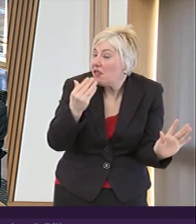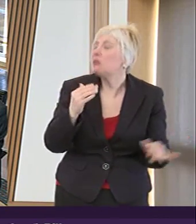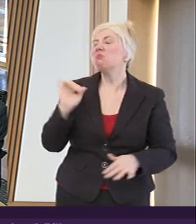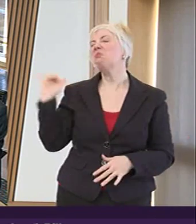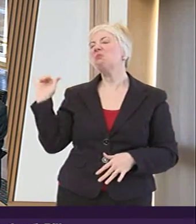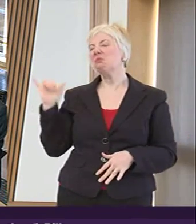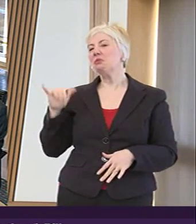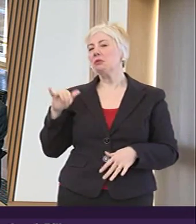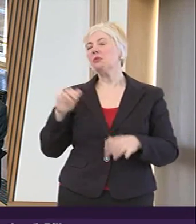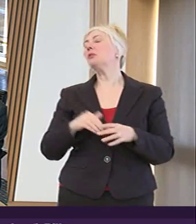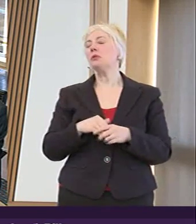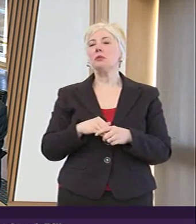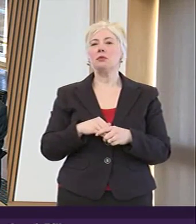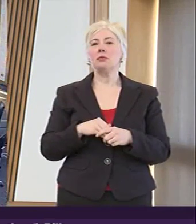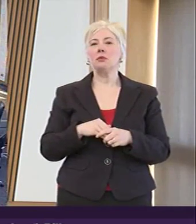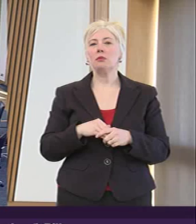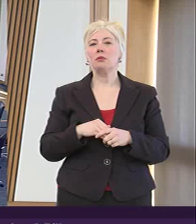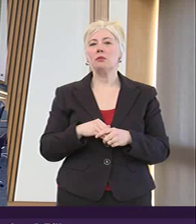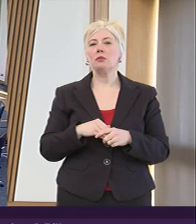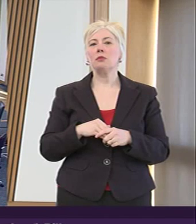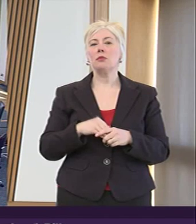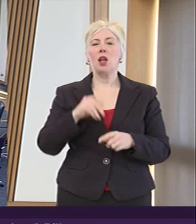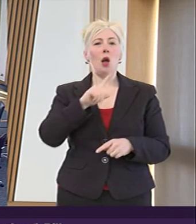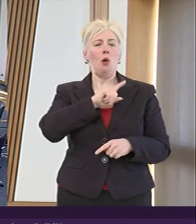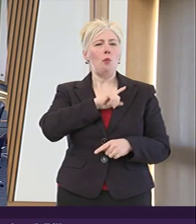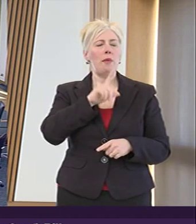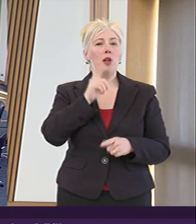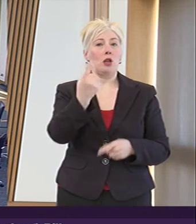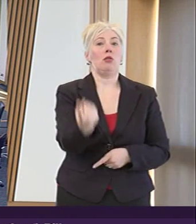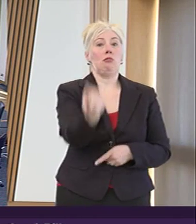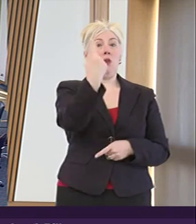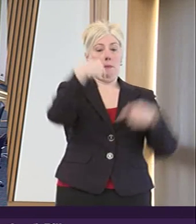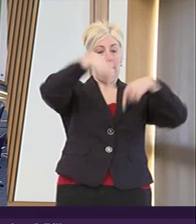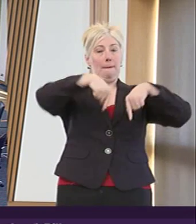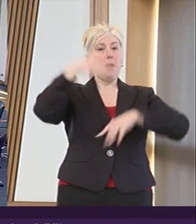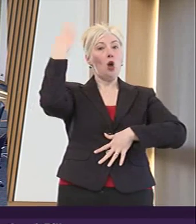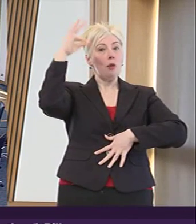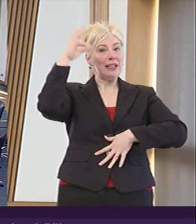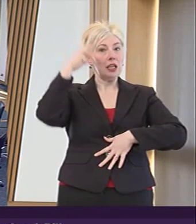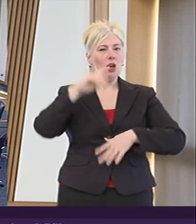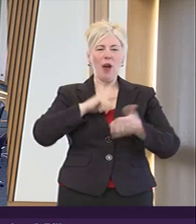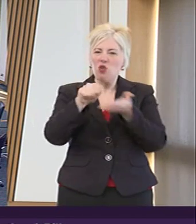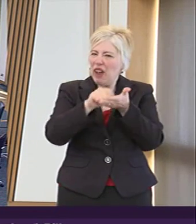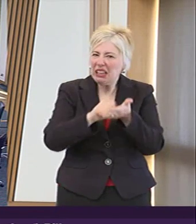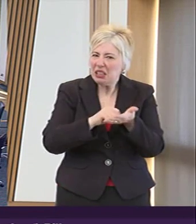I'm just wondering why don't we ask them to come to the committee to explain it rather than put it in writing